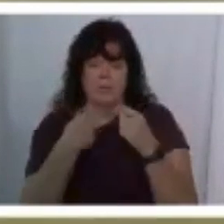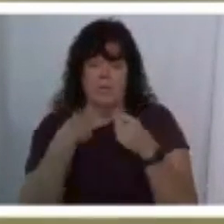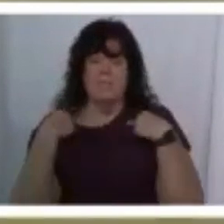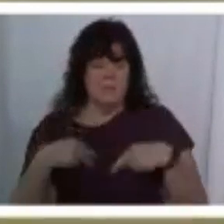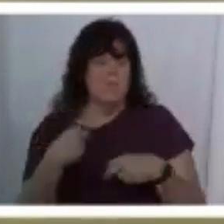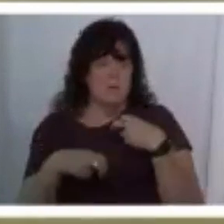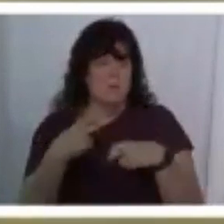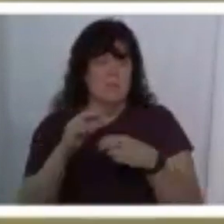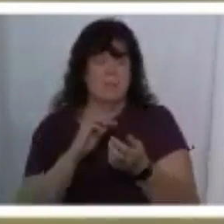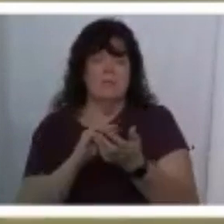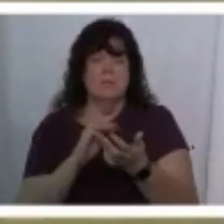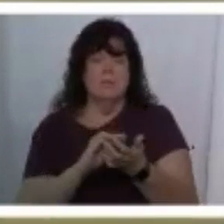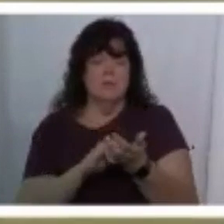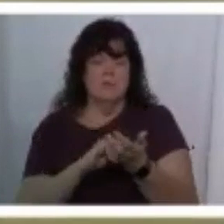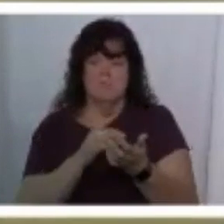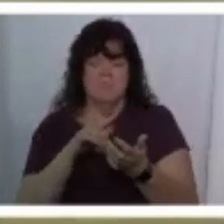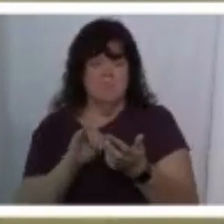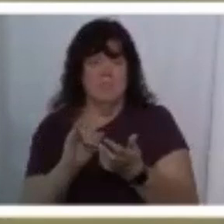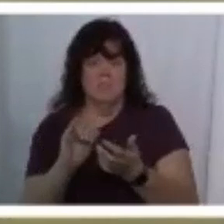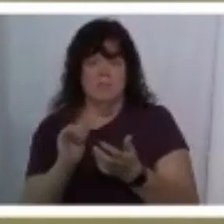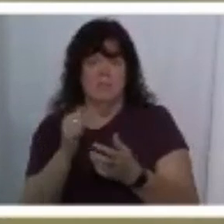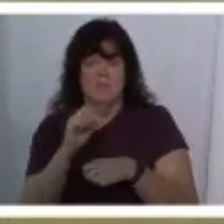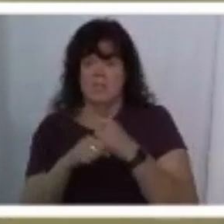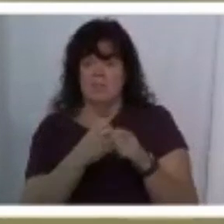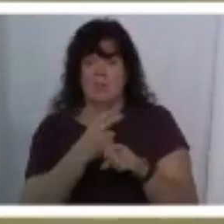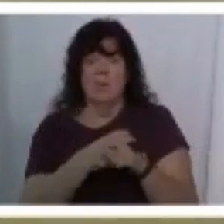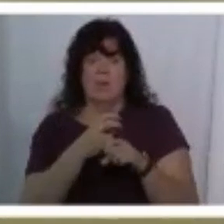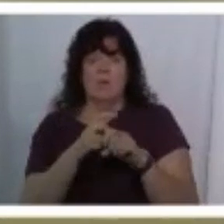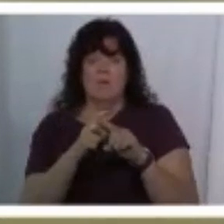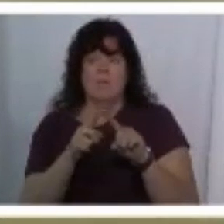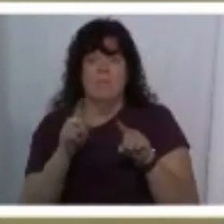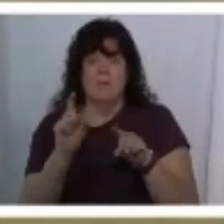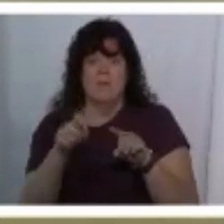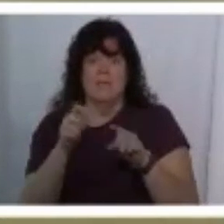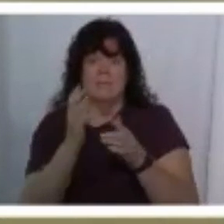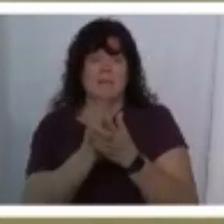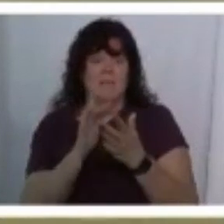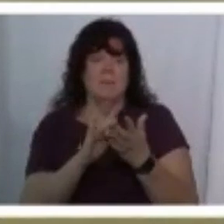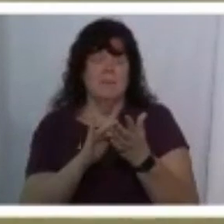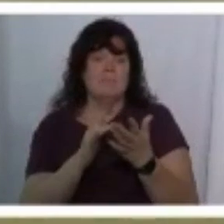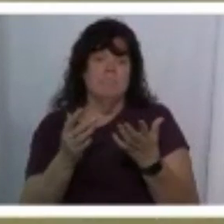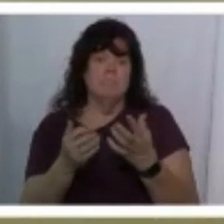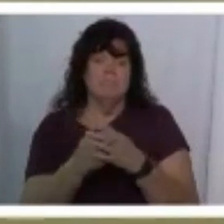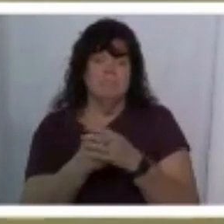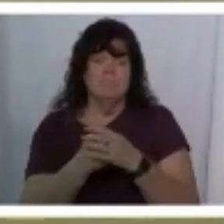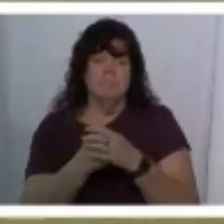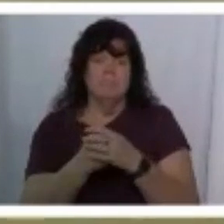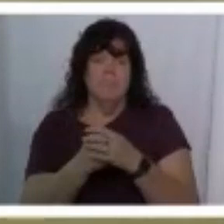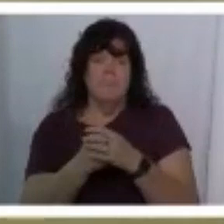i going to the doctor but still 10 years and it was really hard but i needed to get off of them and um